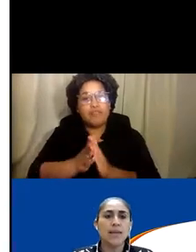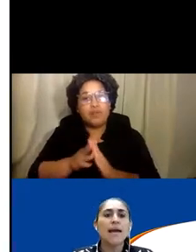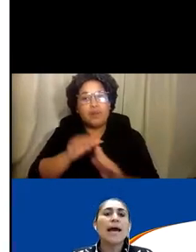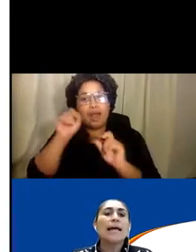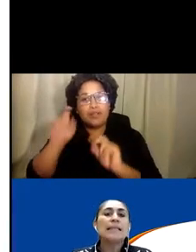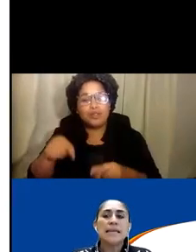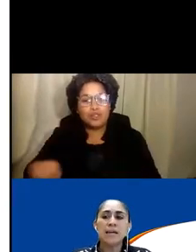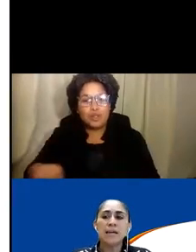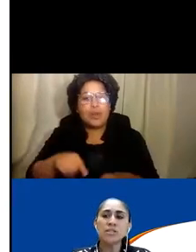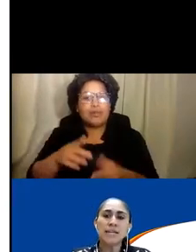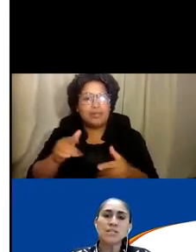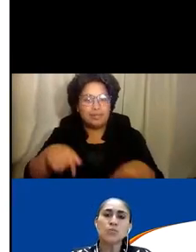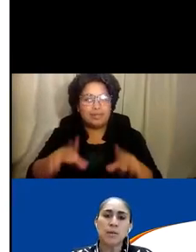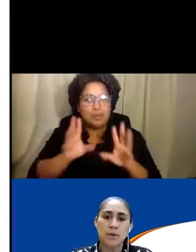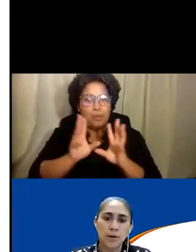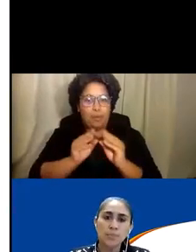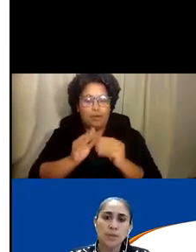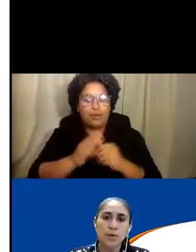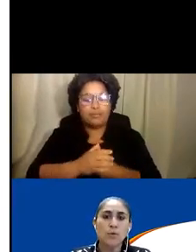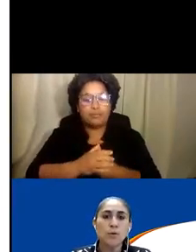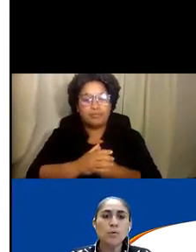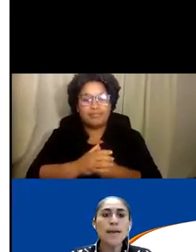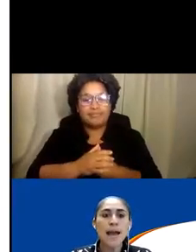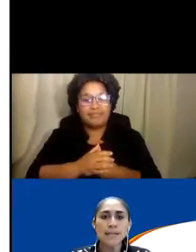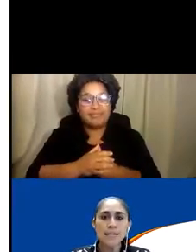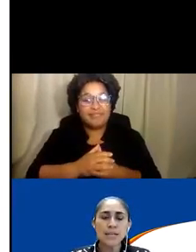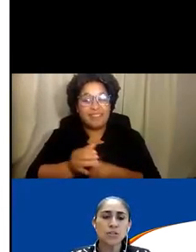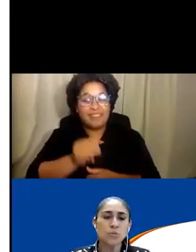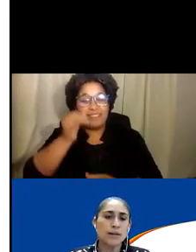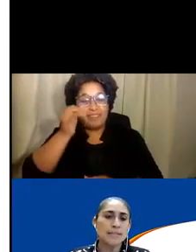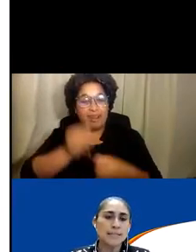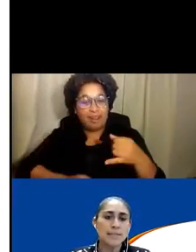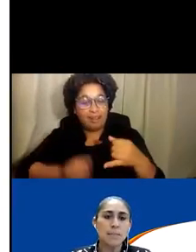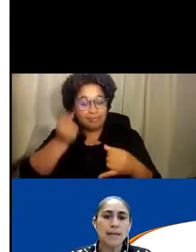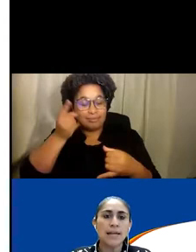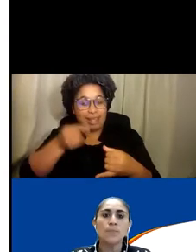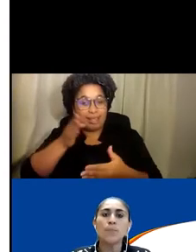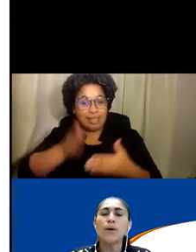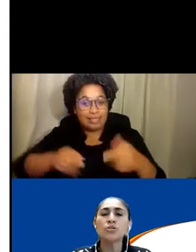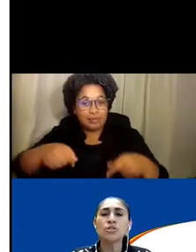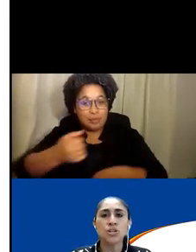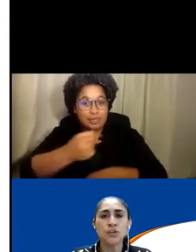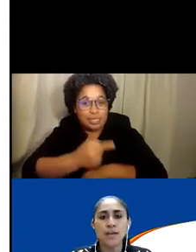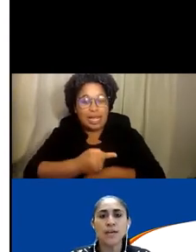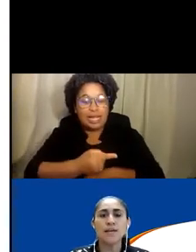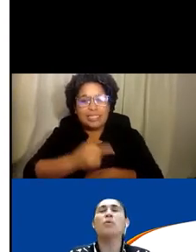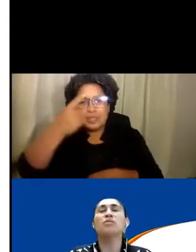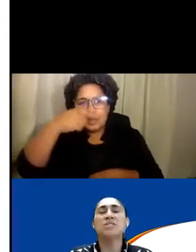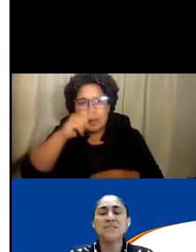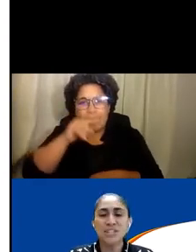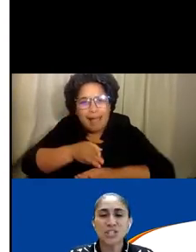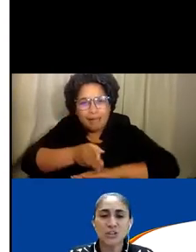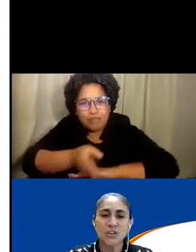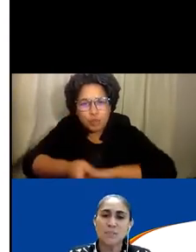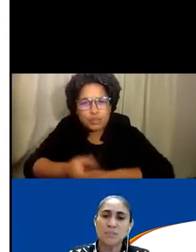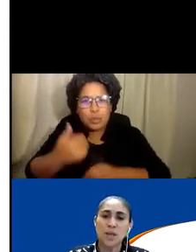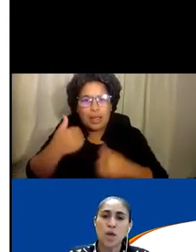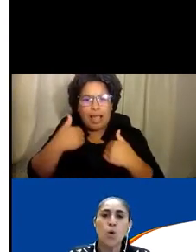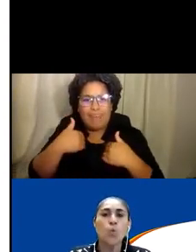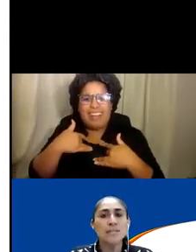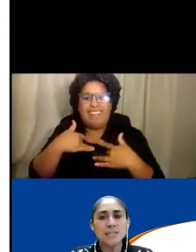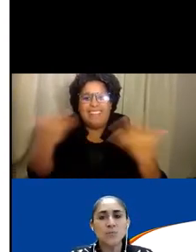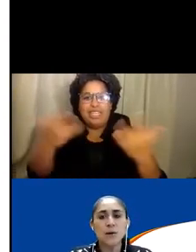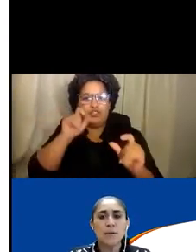Finally, at the end of today's webinar, we will be asking you to participate in a post-event survey.